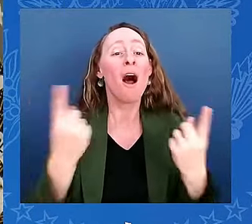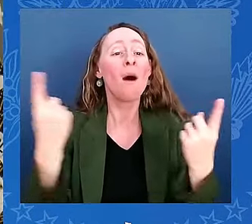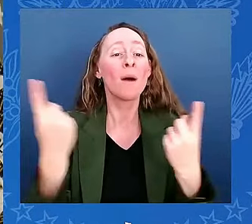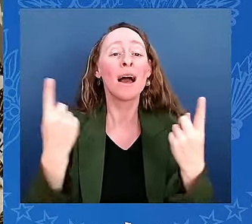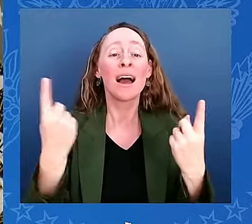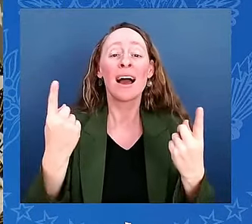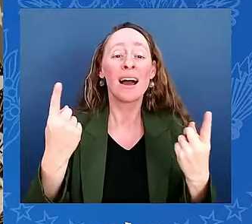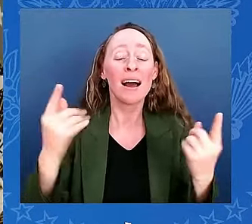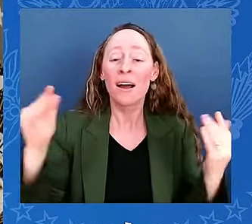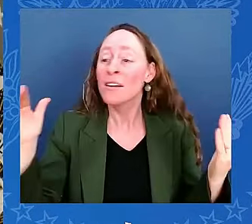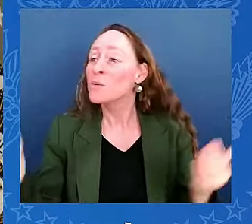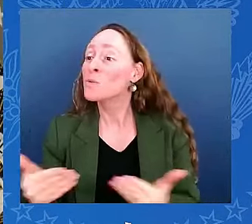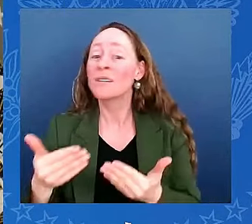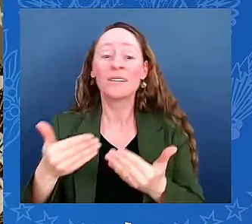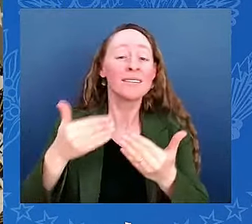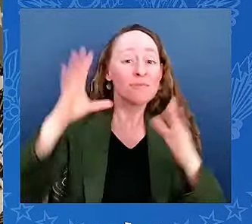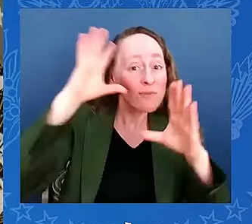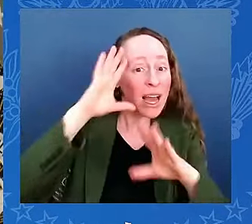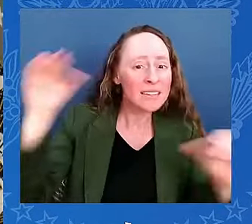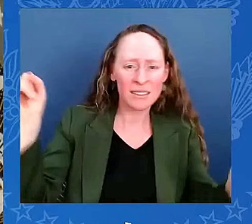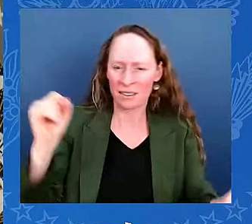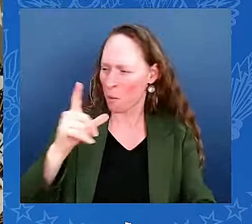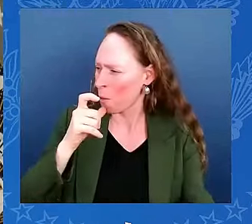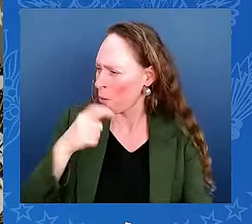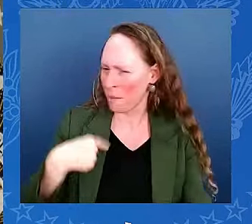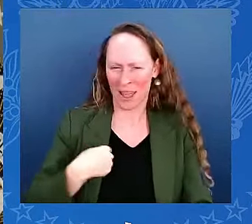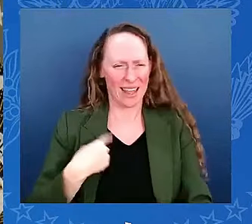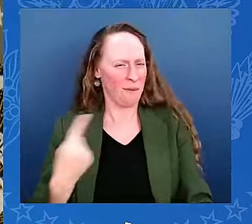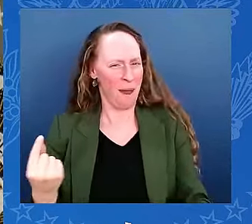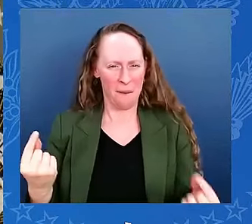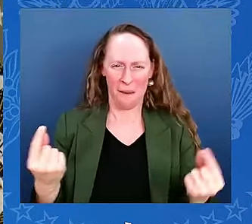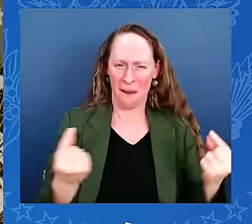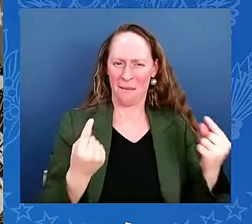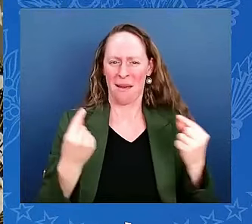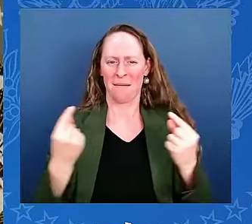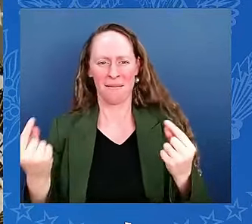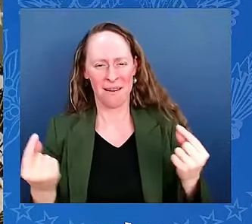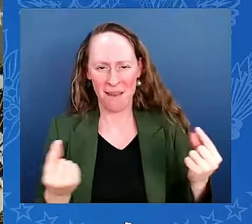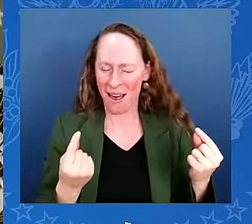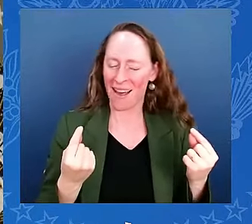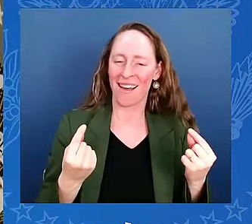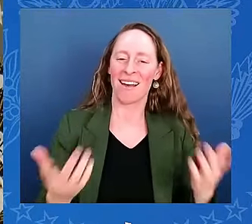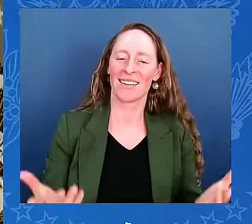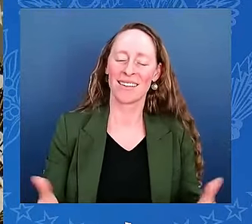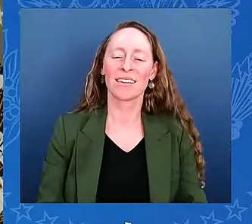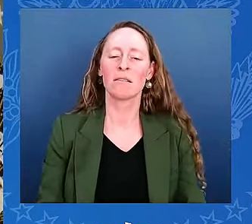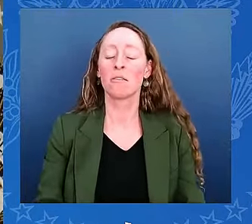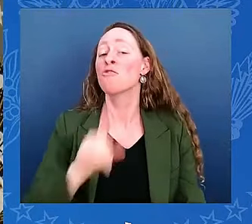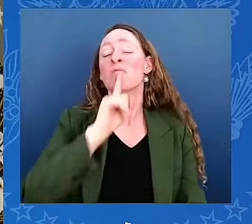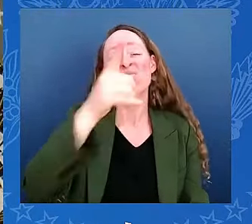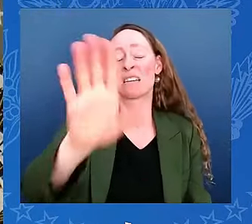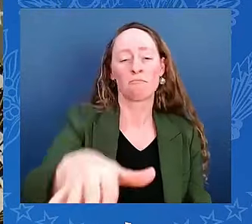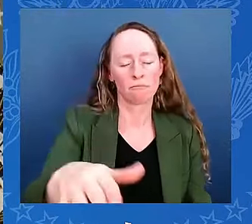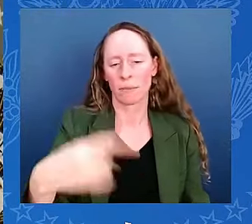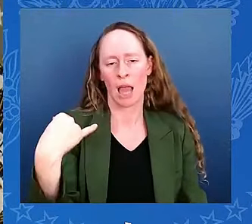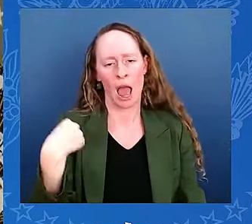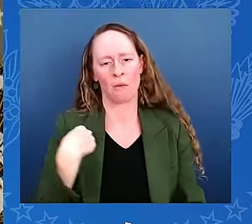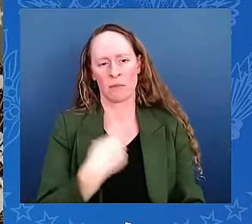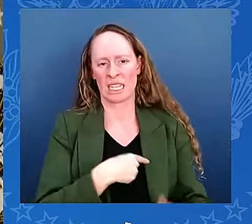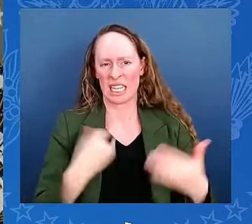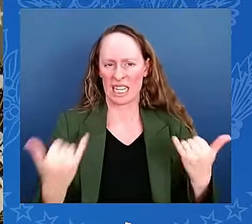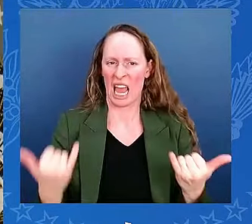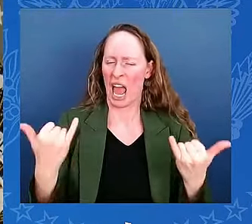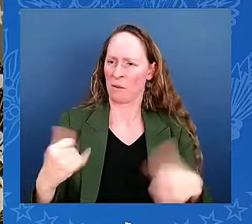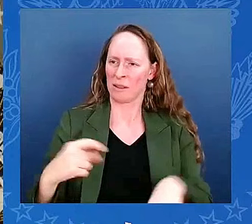But we also know today we face an inflection point, on a serious note, one of those rare moments that only come in